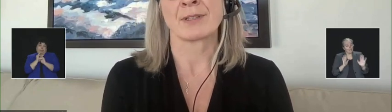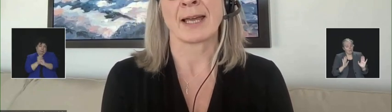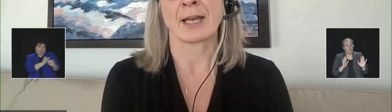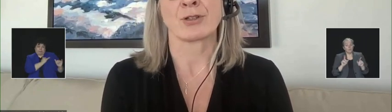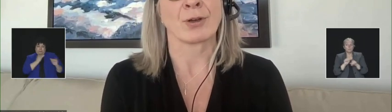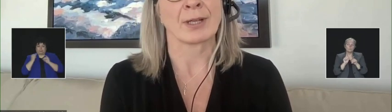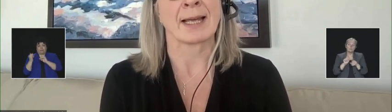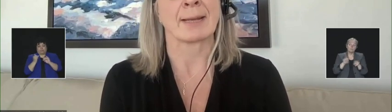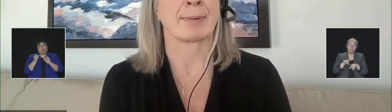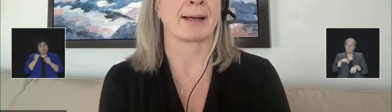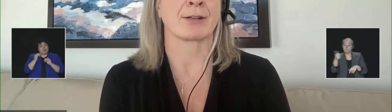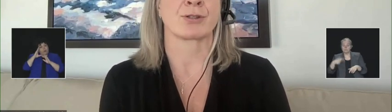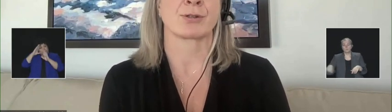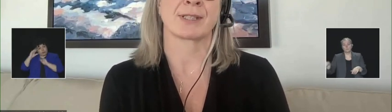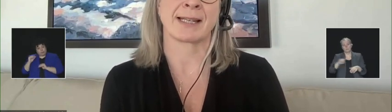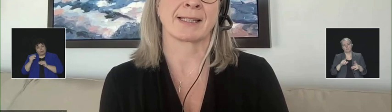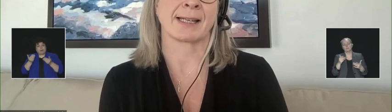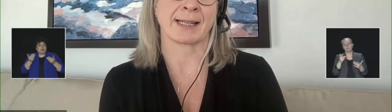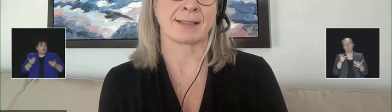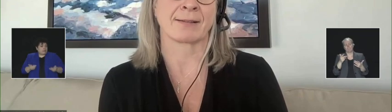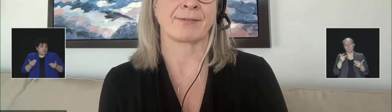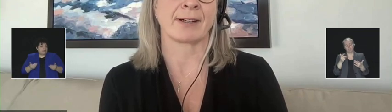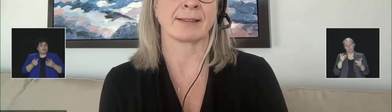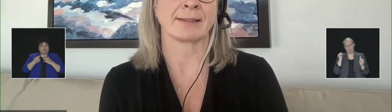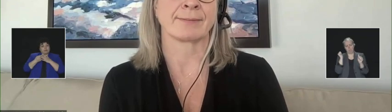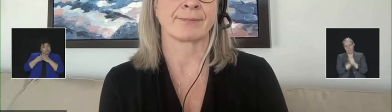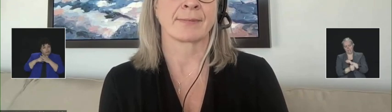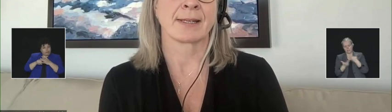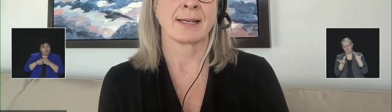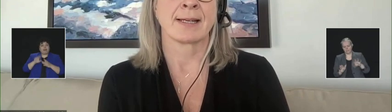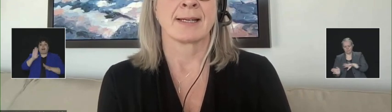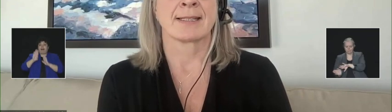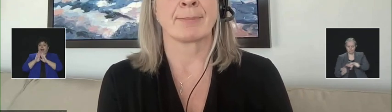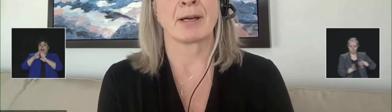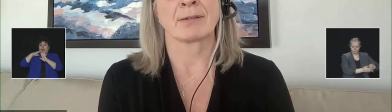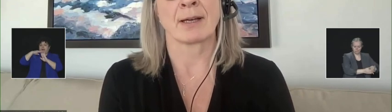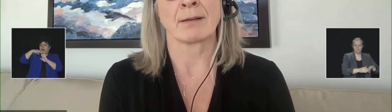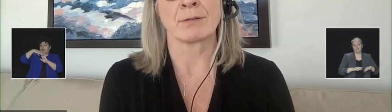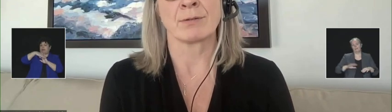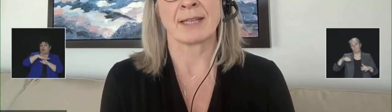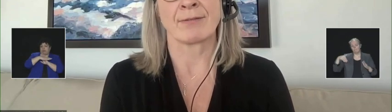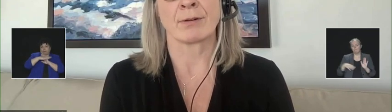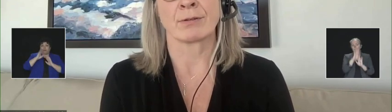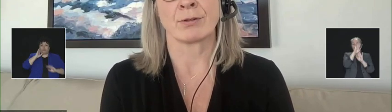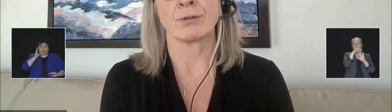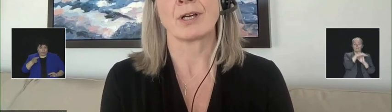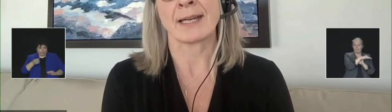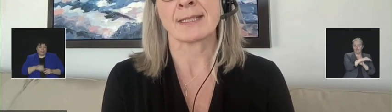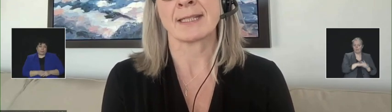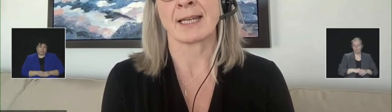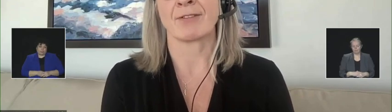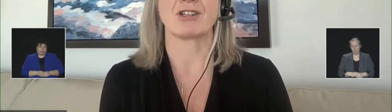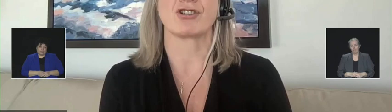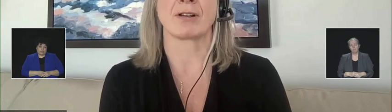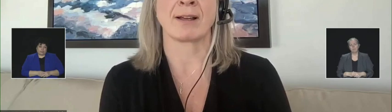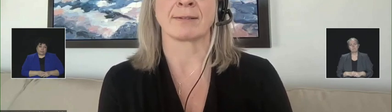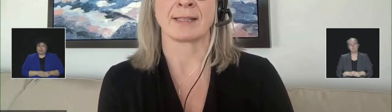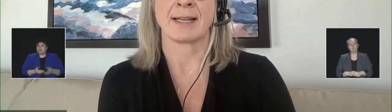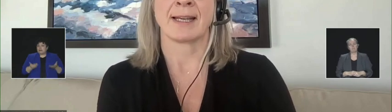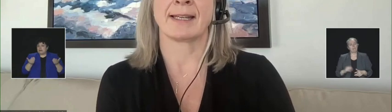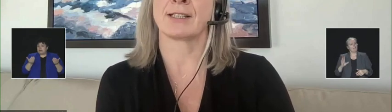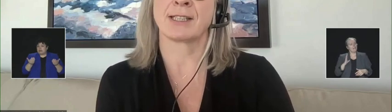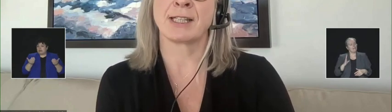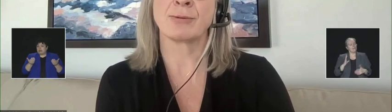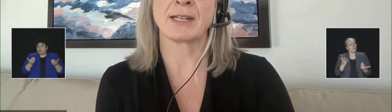to turn the page on this recent wave. Cependant, we must all stay vigilant